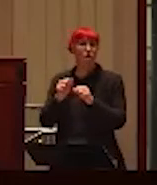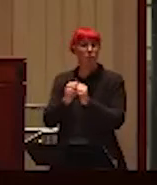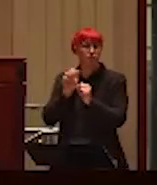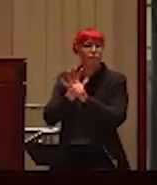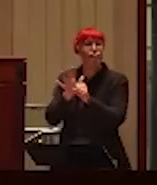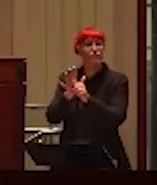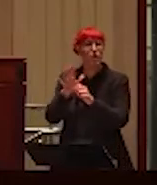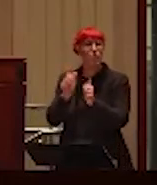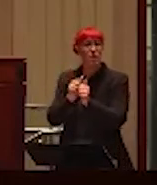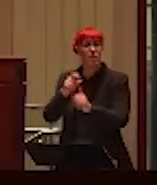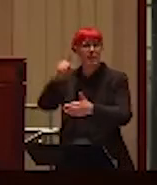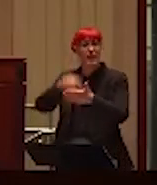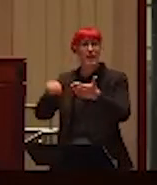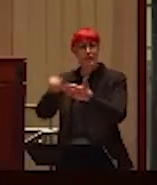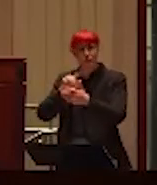your life miserable.